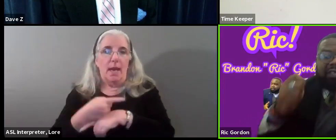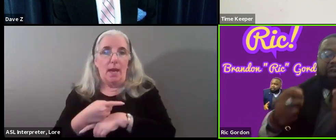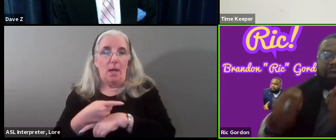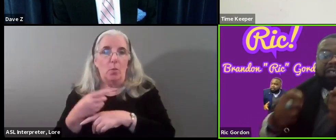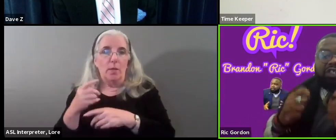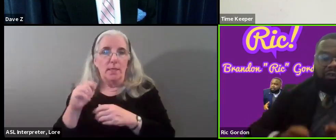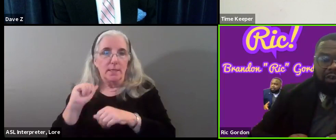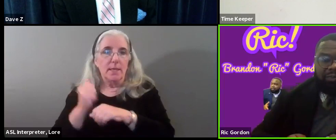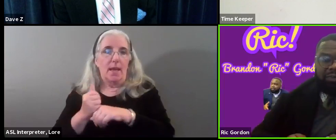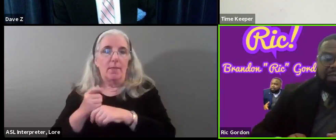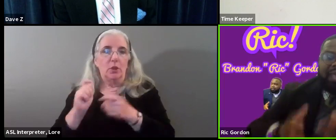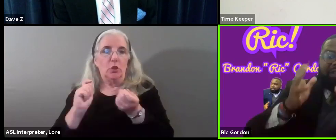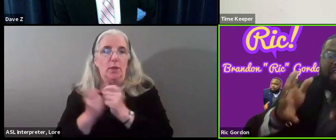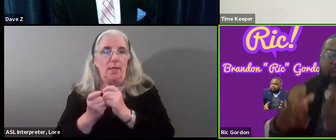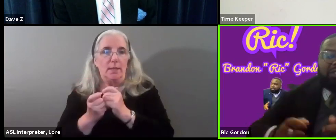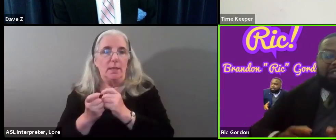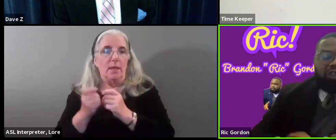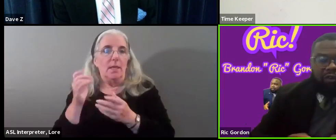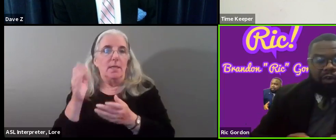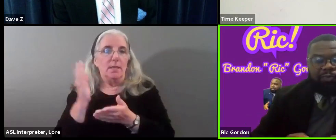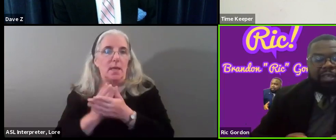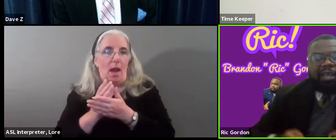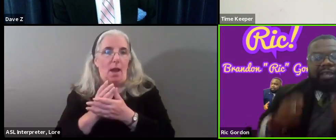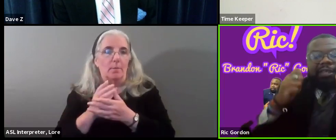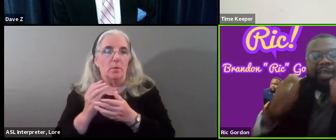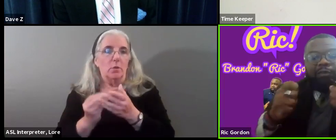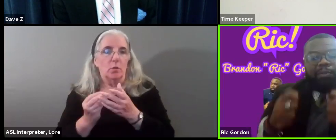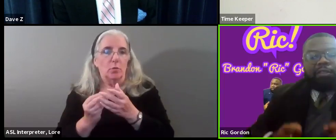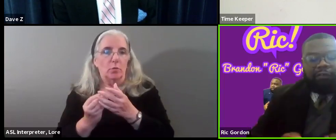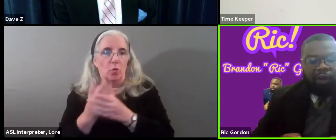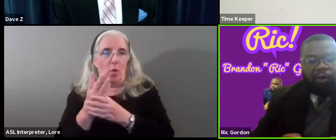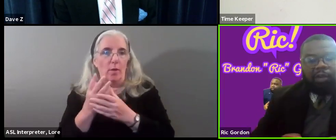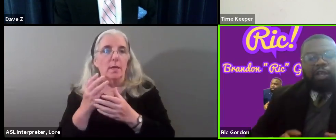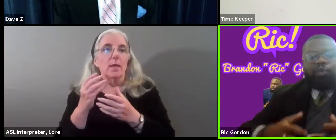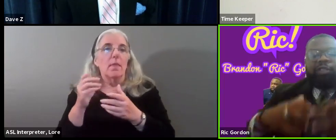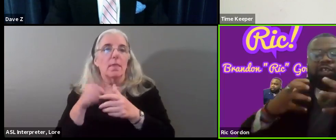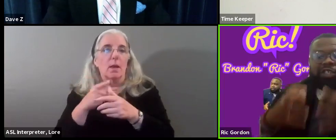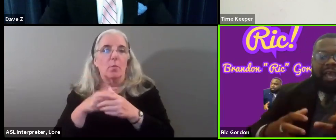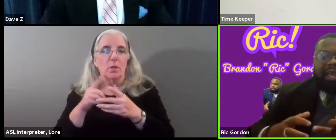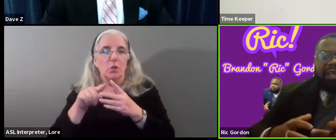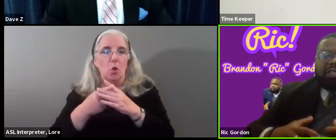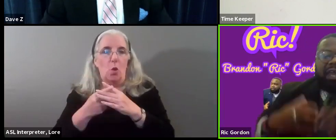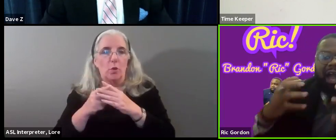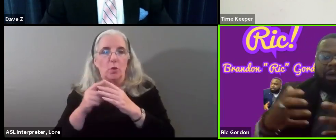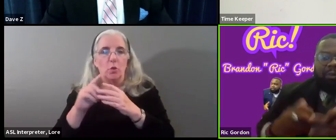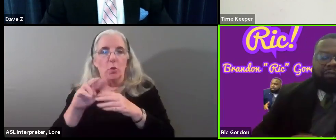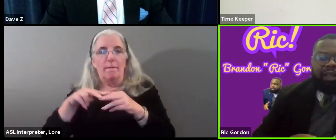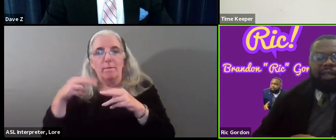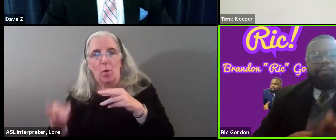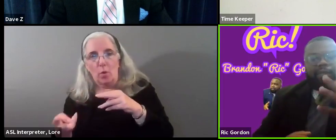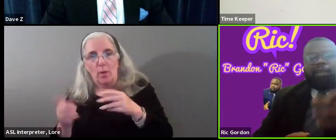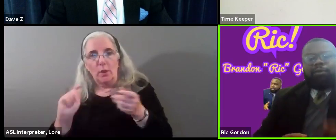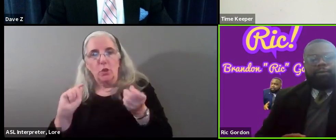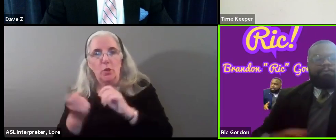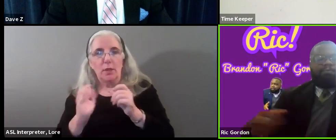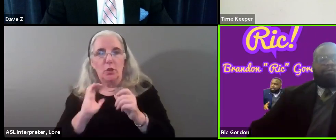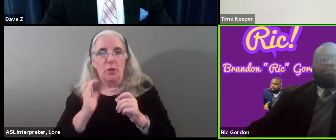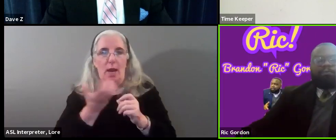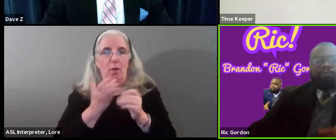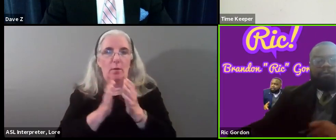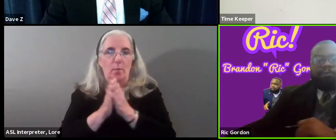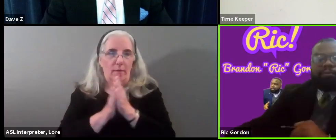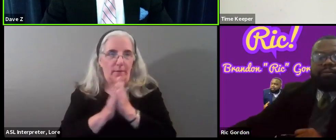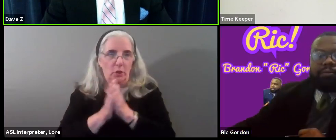is the day we cease to grow. And the day we cease to grow is the day we begin to fall. So we need to change our motive thing. Thank you.